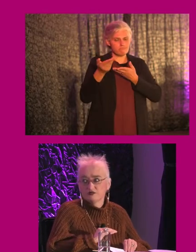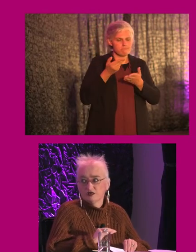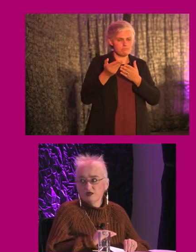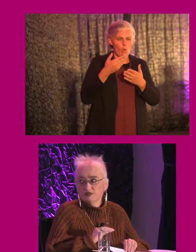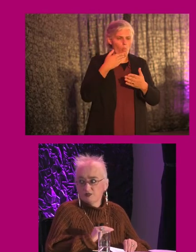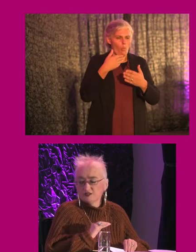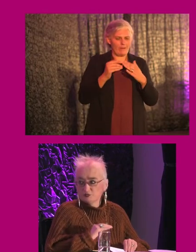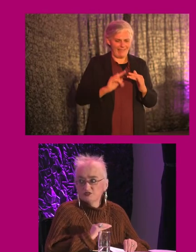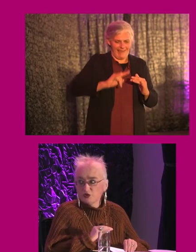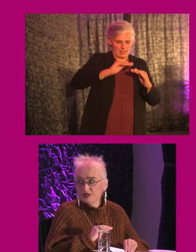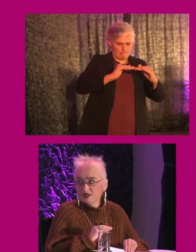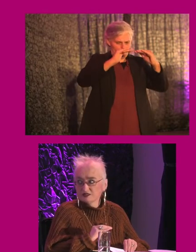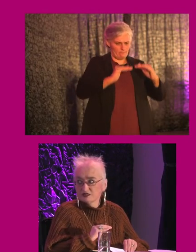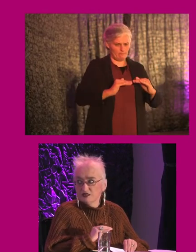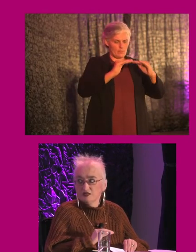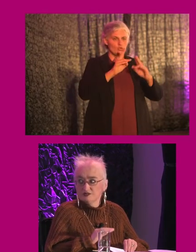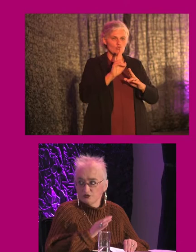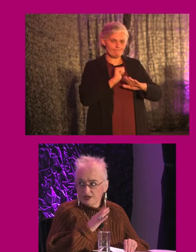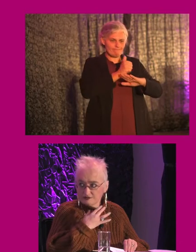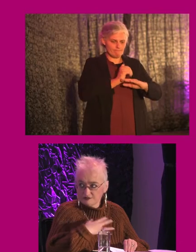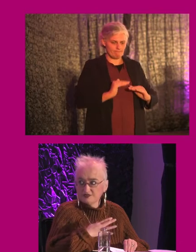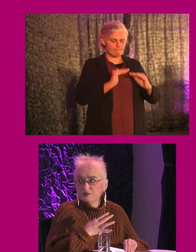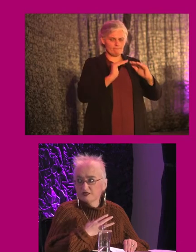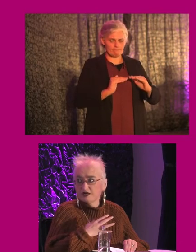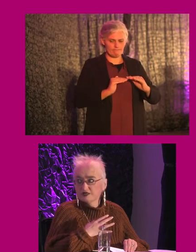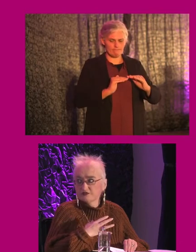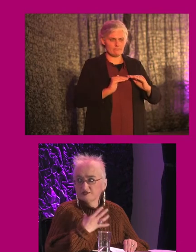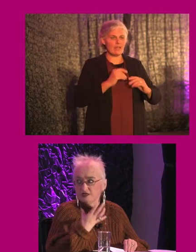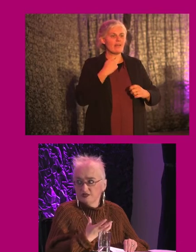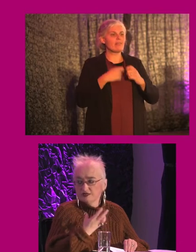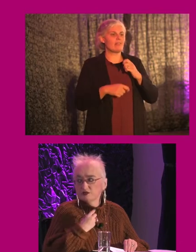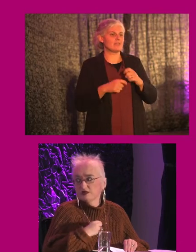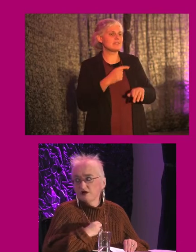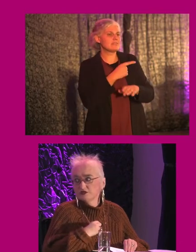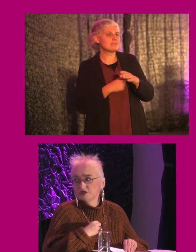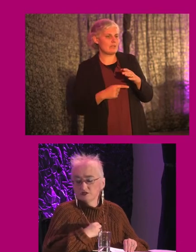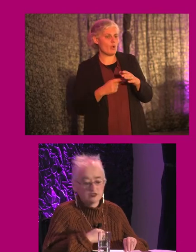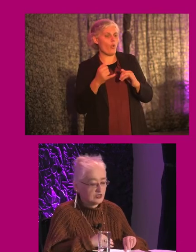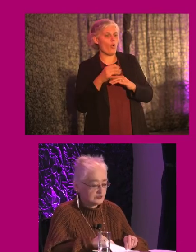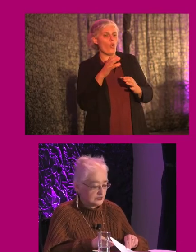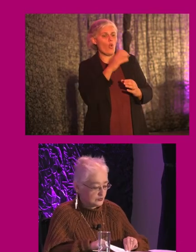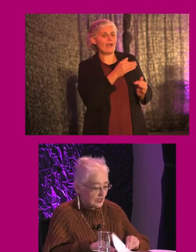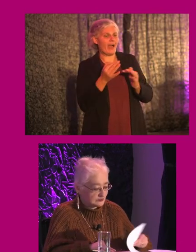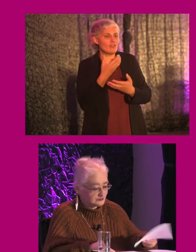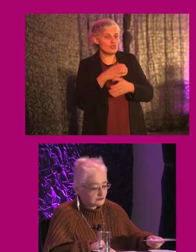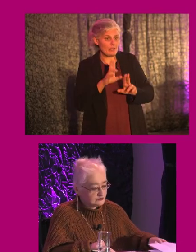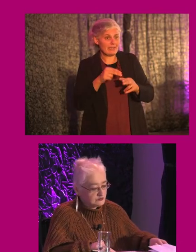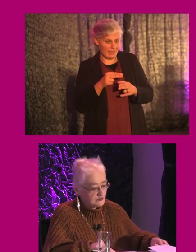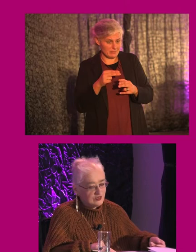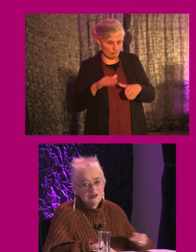height the bench must go in at, so that disabled caregivers can look after children as well.